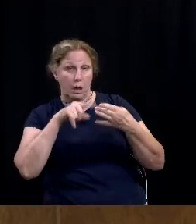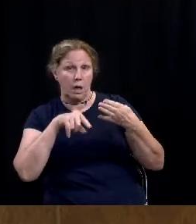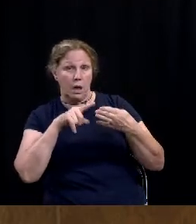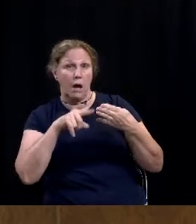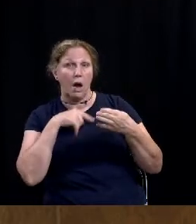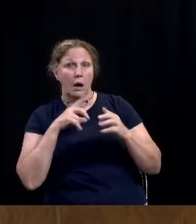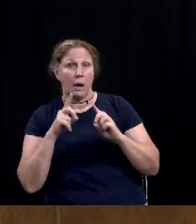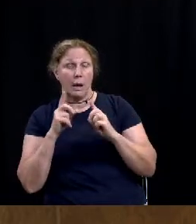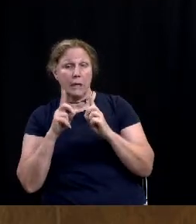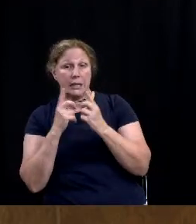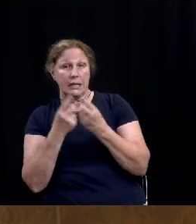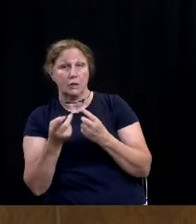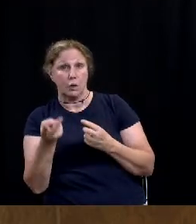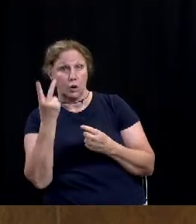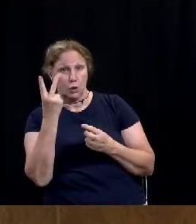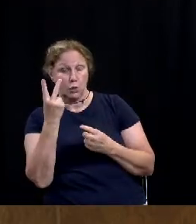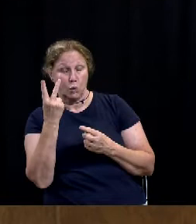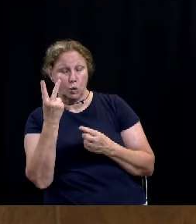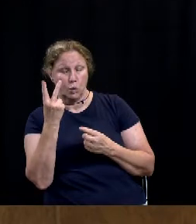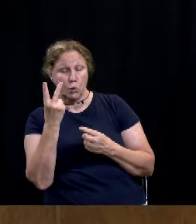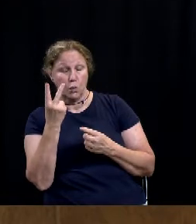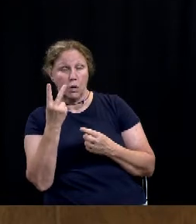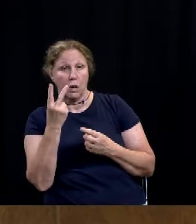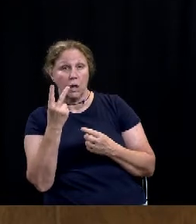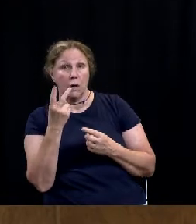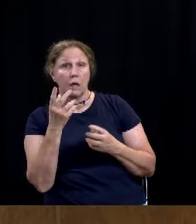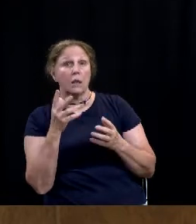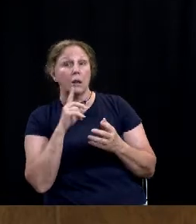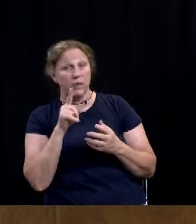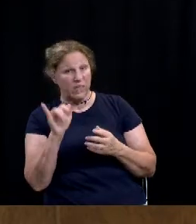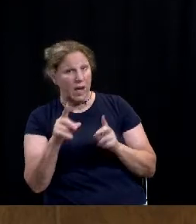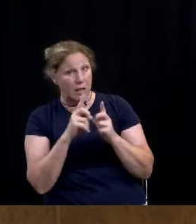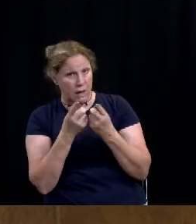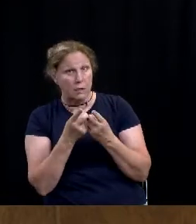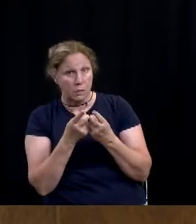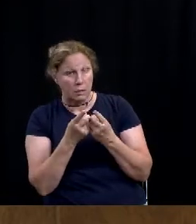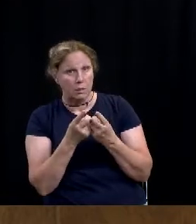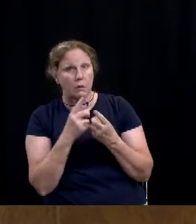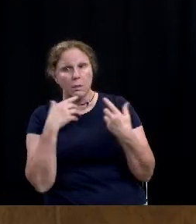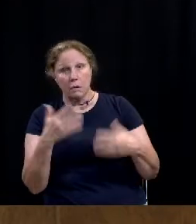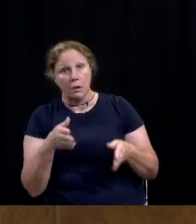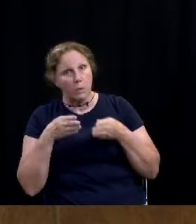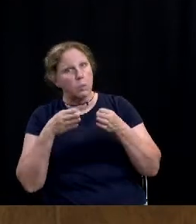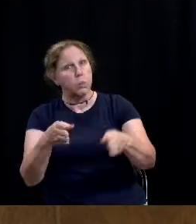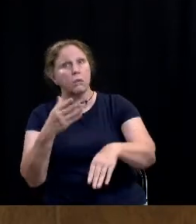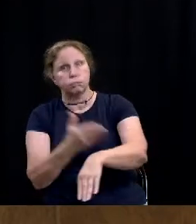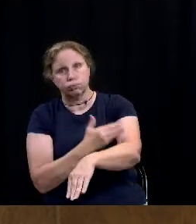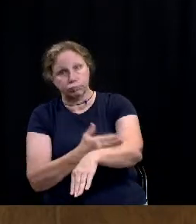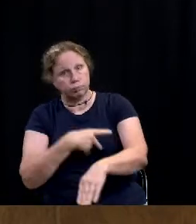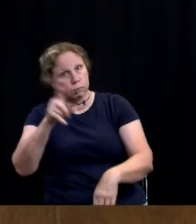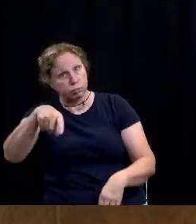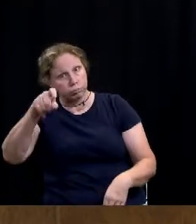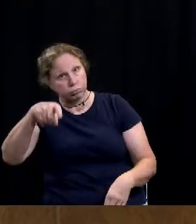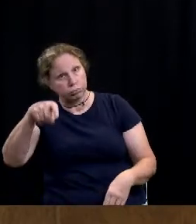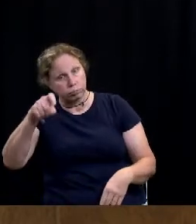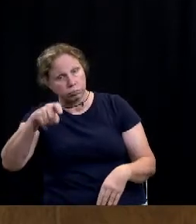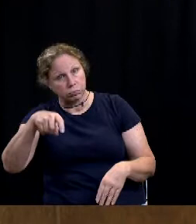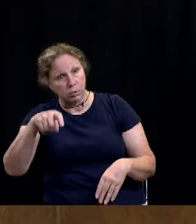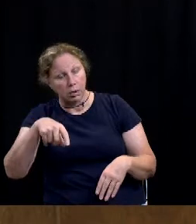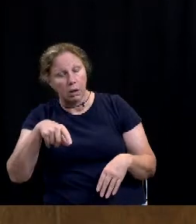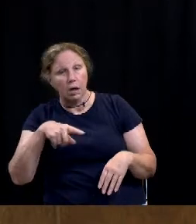District 2. Some much needed road work and street work on some of our major